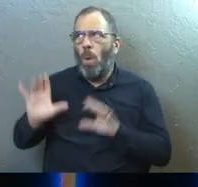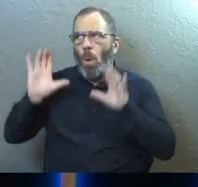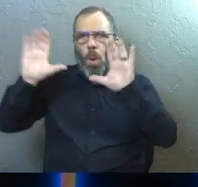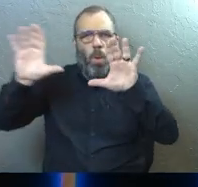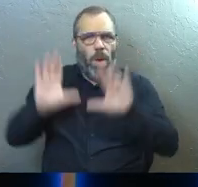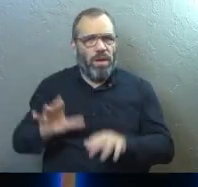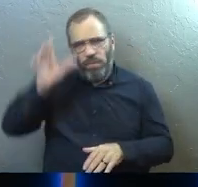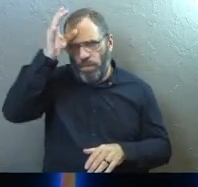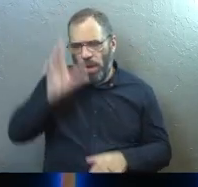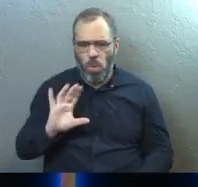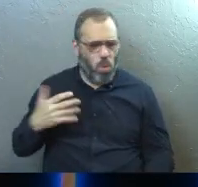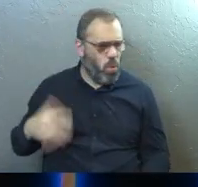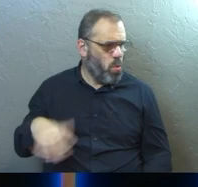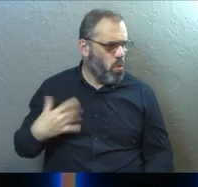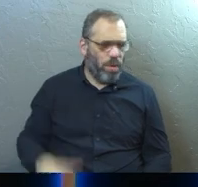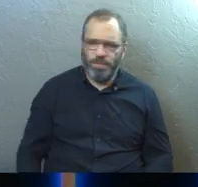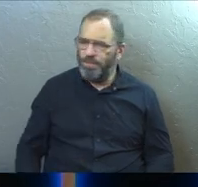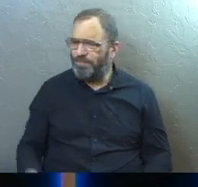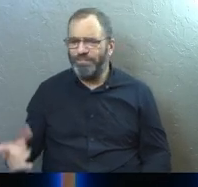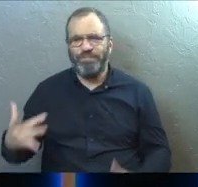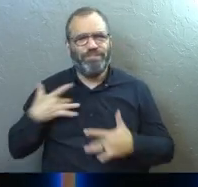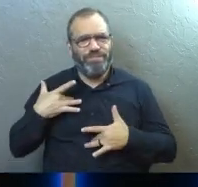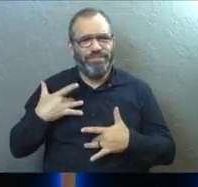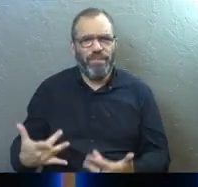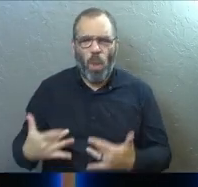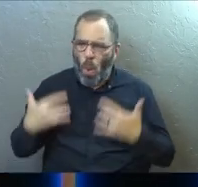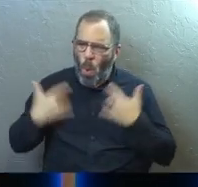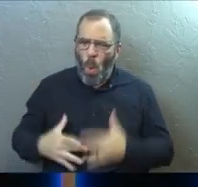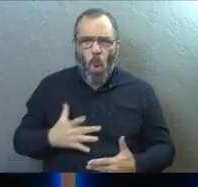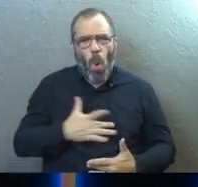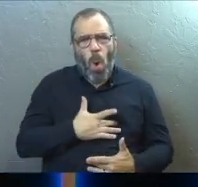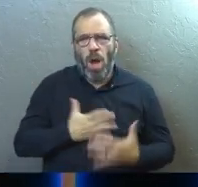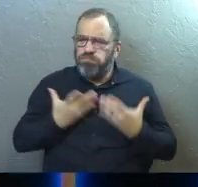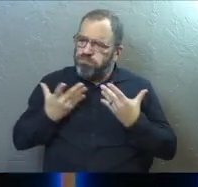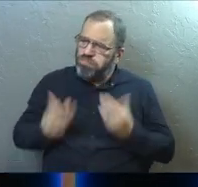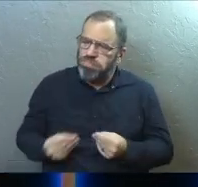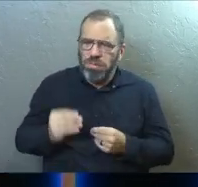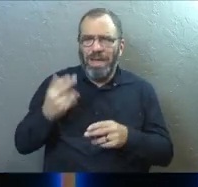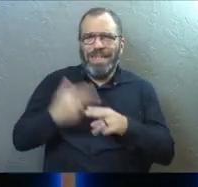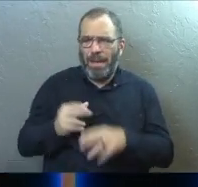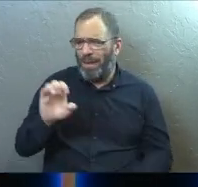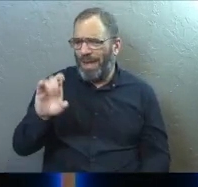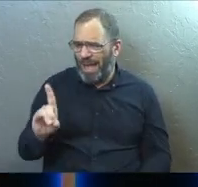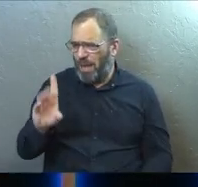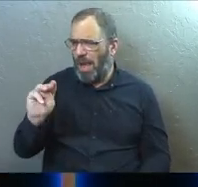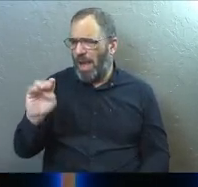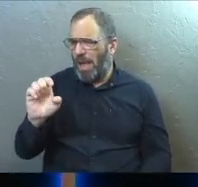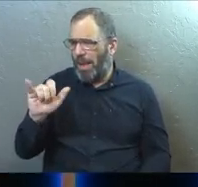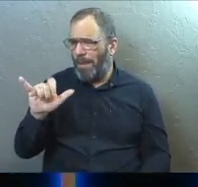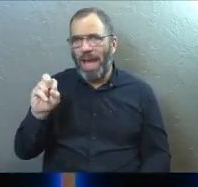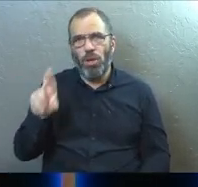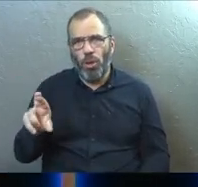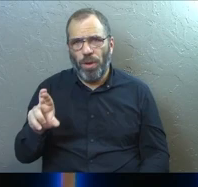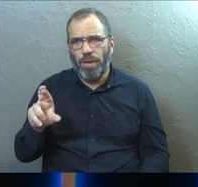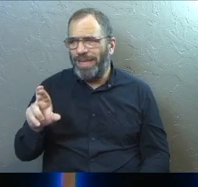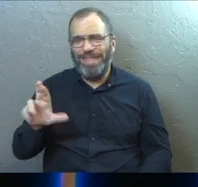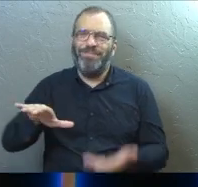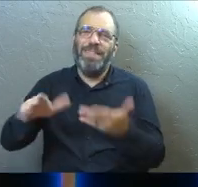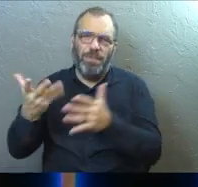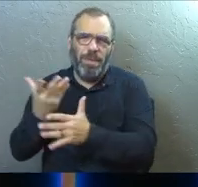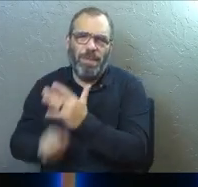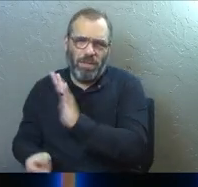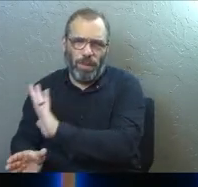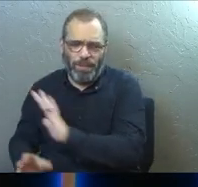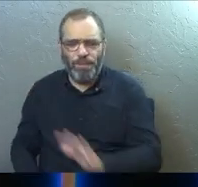Wonderful, wonderful man. Like the most tender, merciful man you've ever met in your life was Ed Meyer. He's not alive